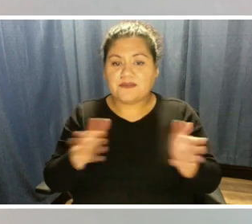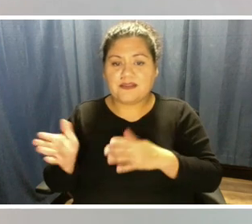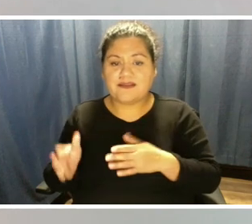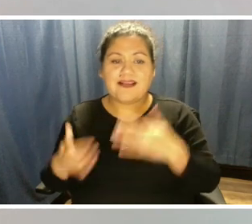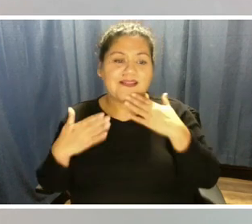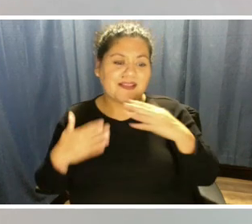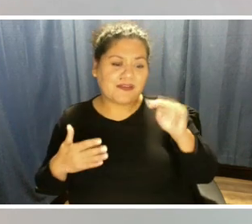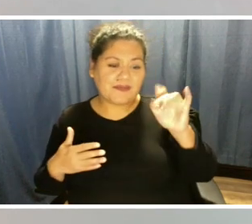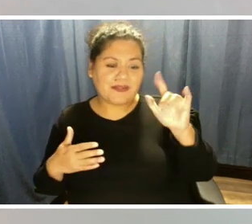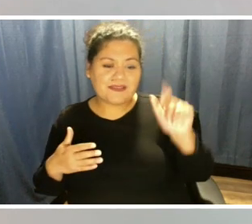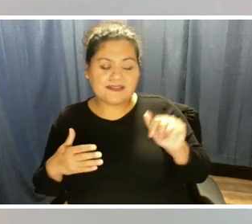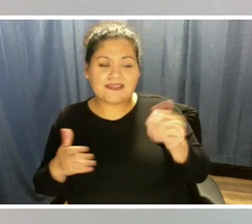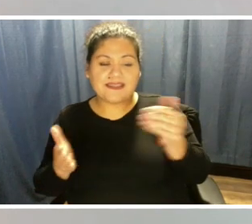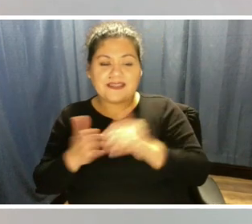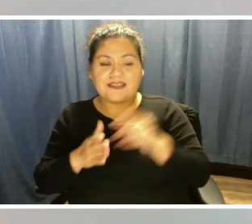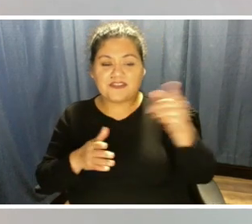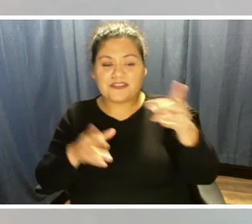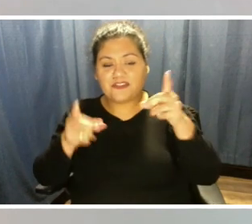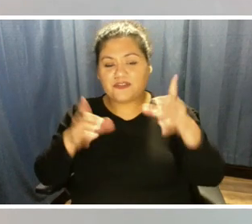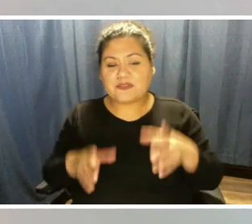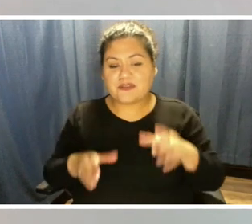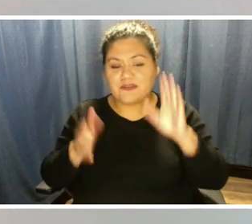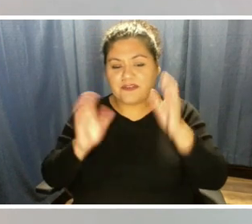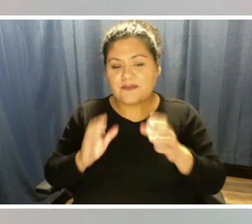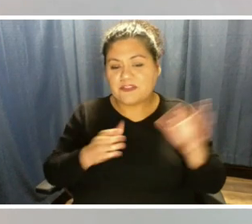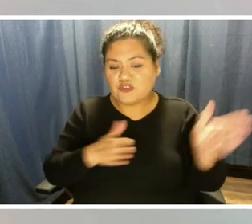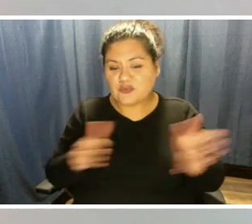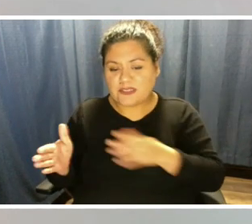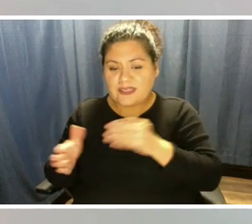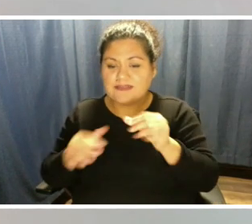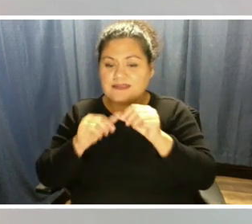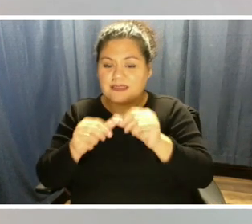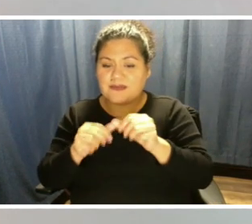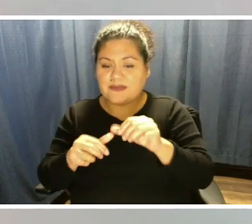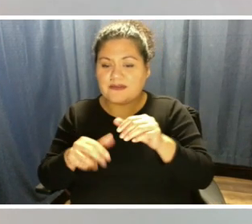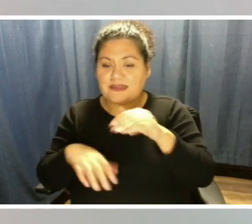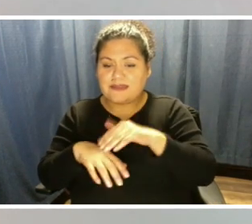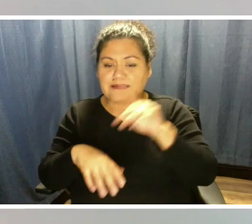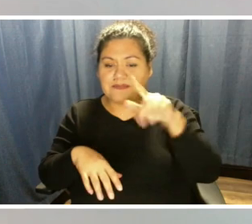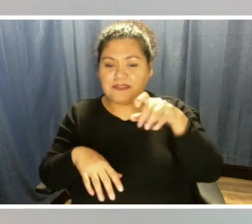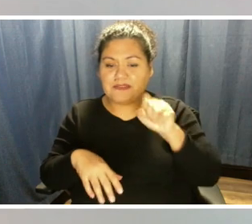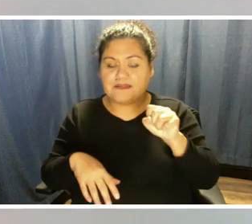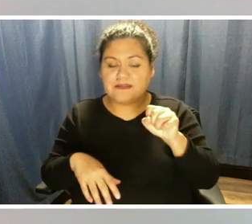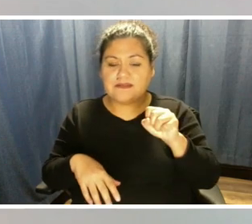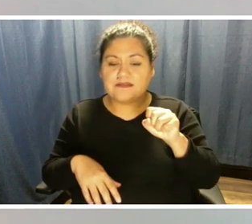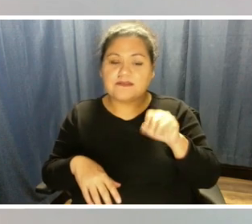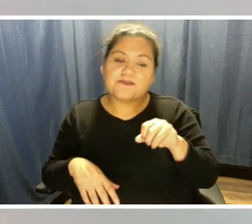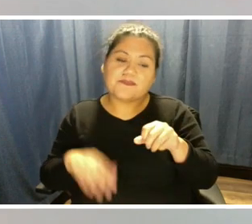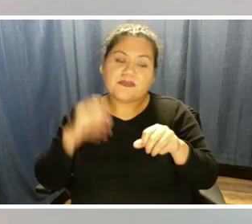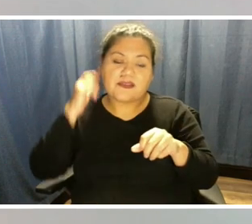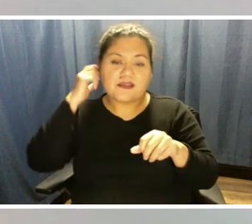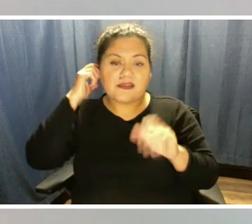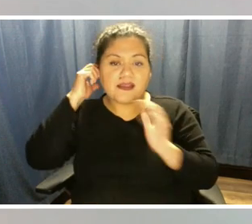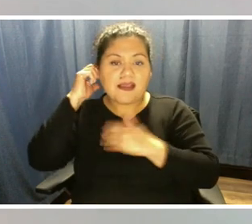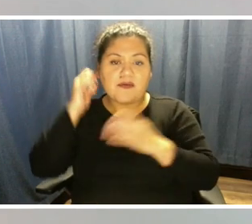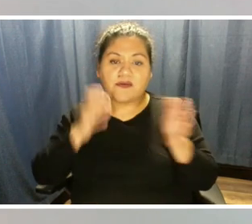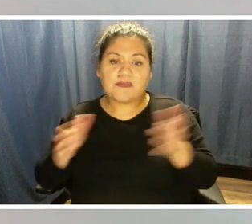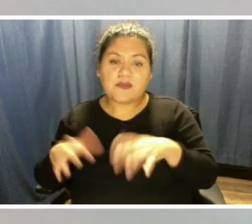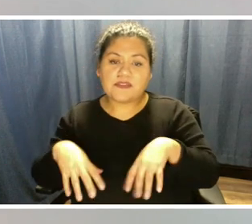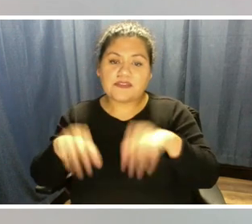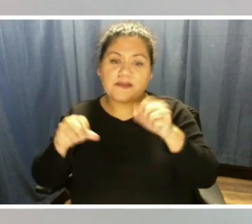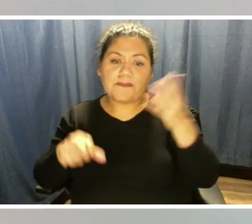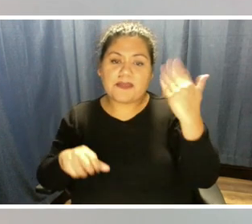Melissa. And good evening, everybody. The city's Climate Action and Adaptation Plan was adopted in